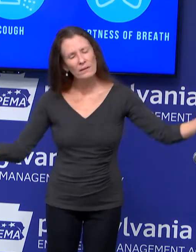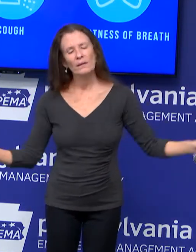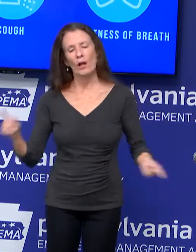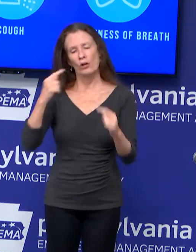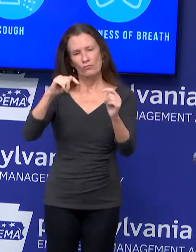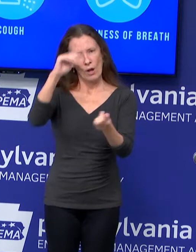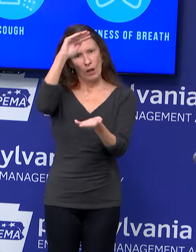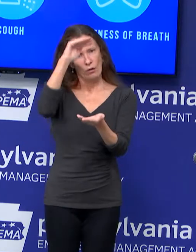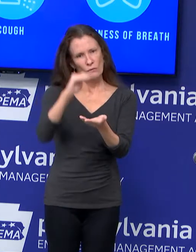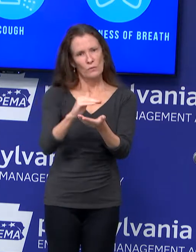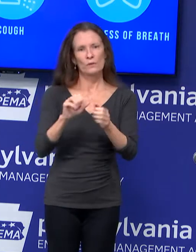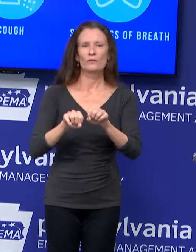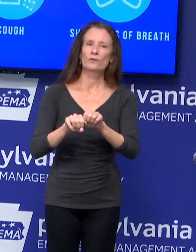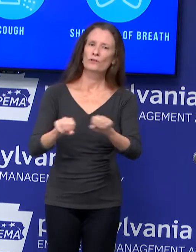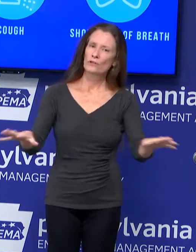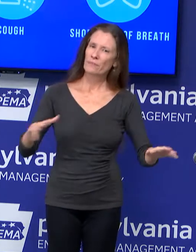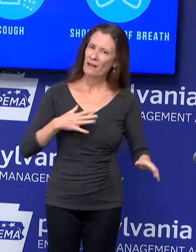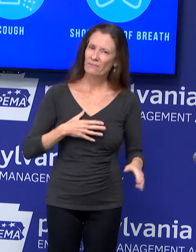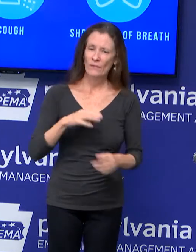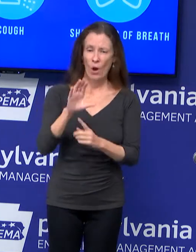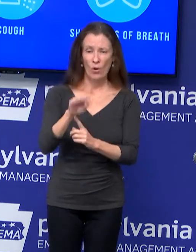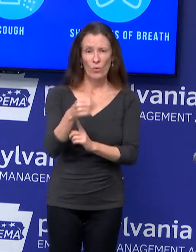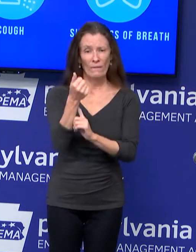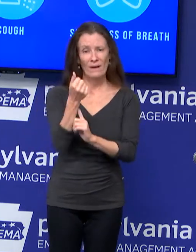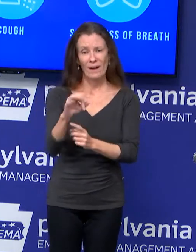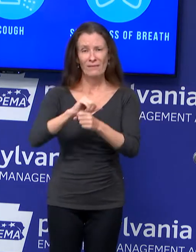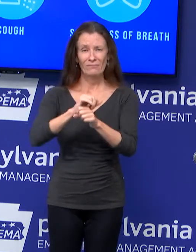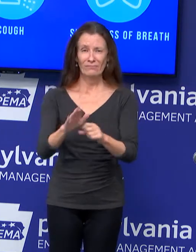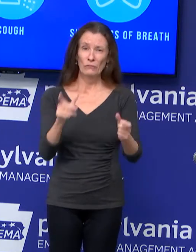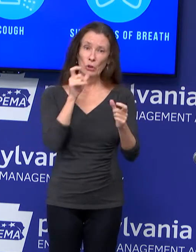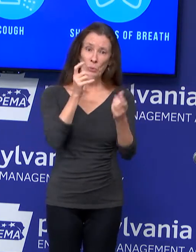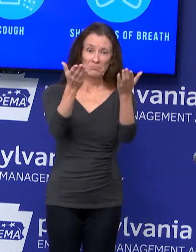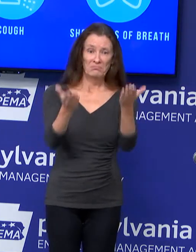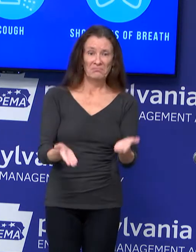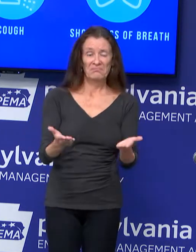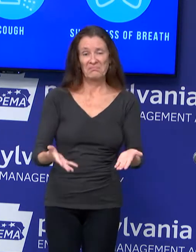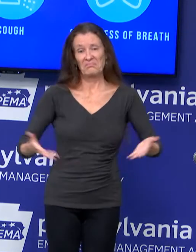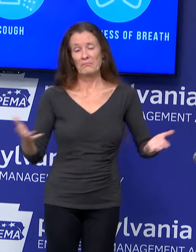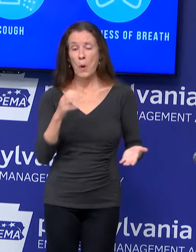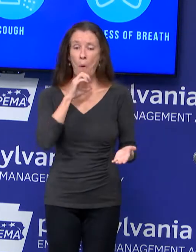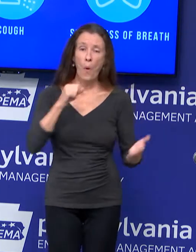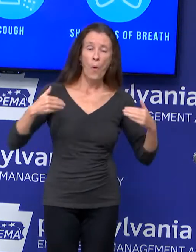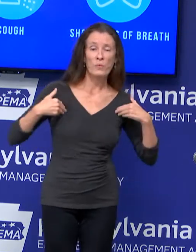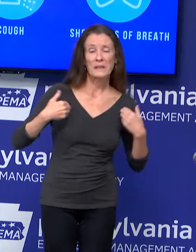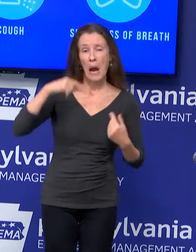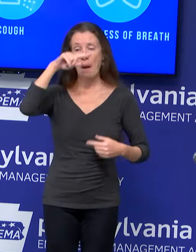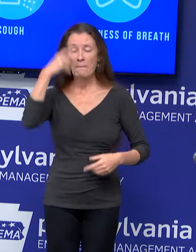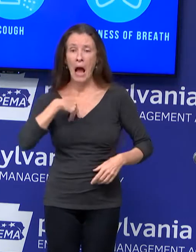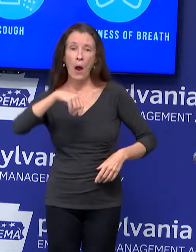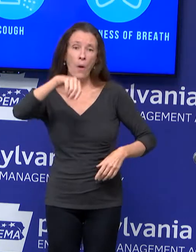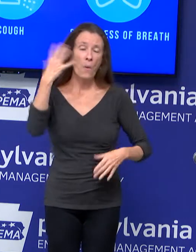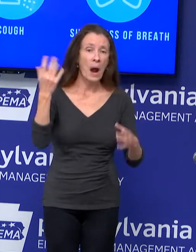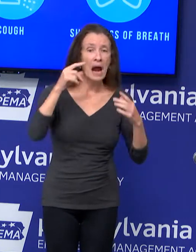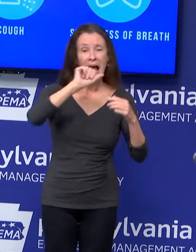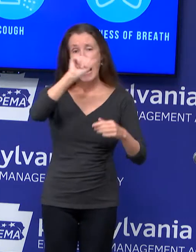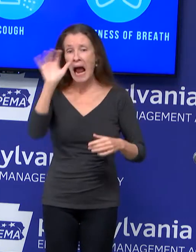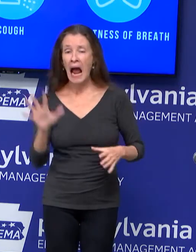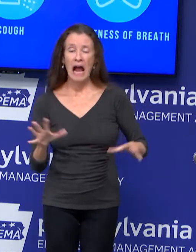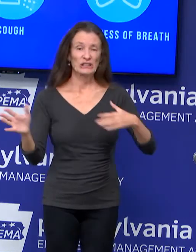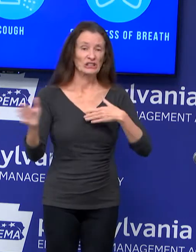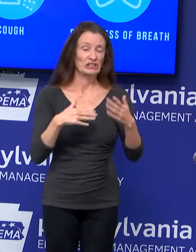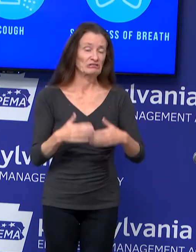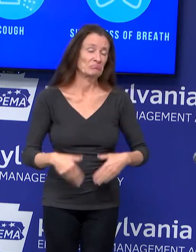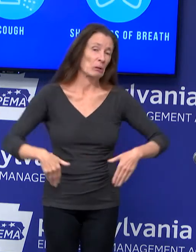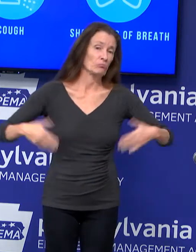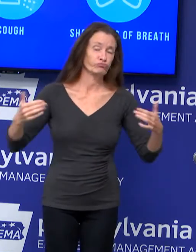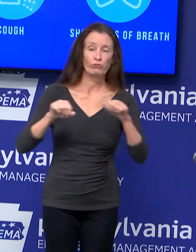does not discriminate. No one is invincible when it comes to the potential impacts of this virus. The